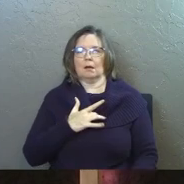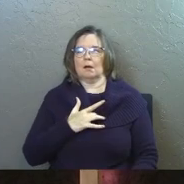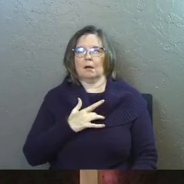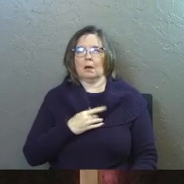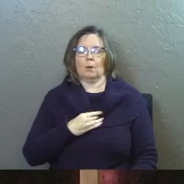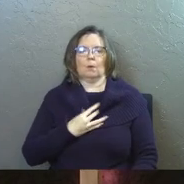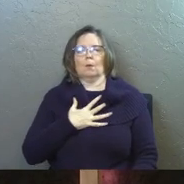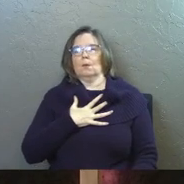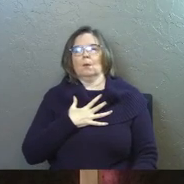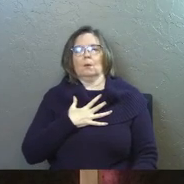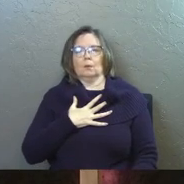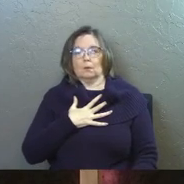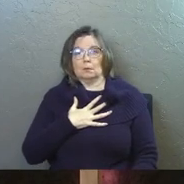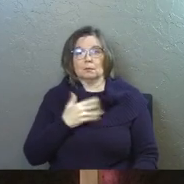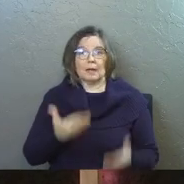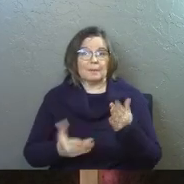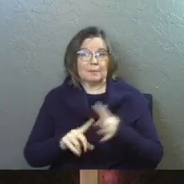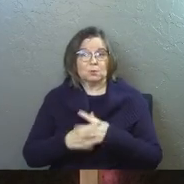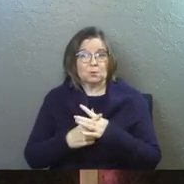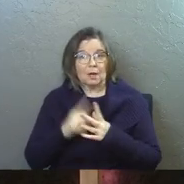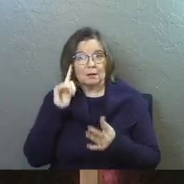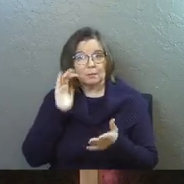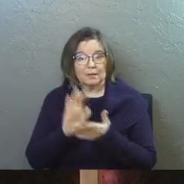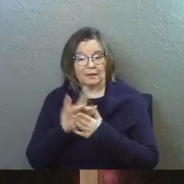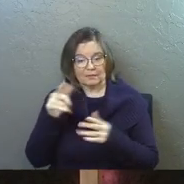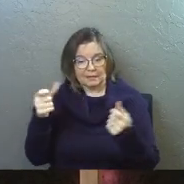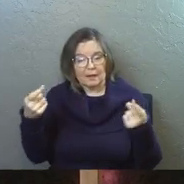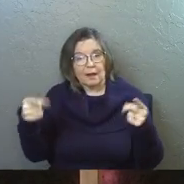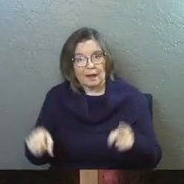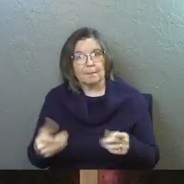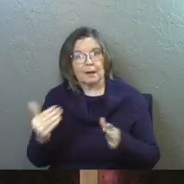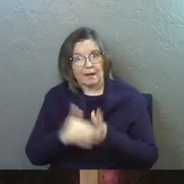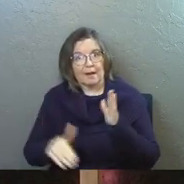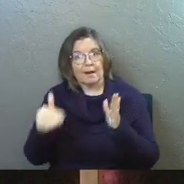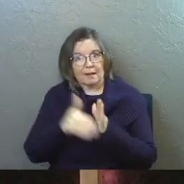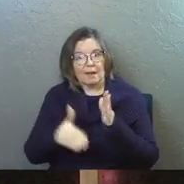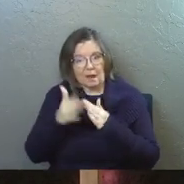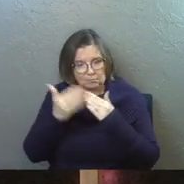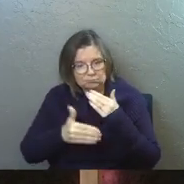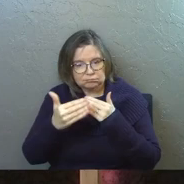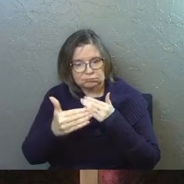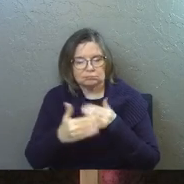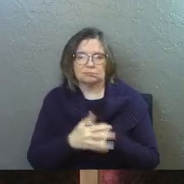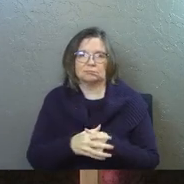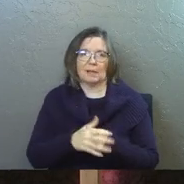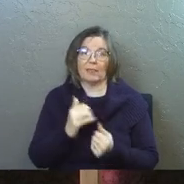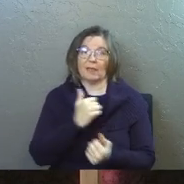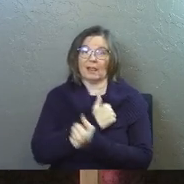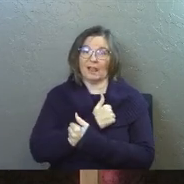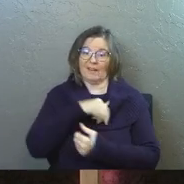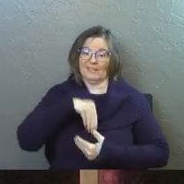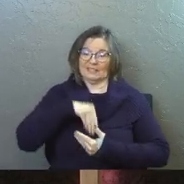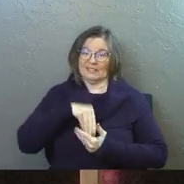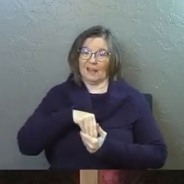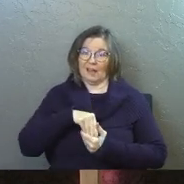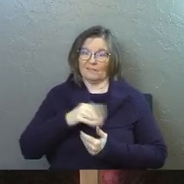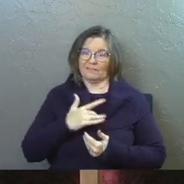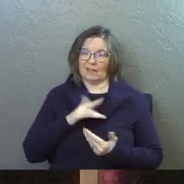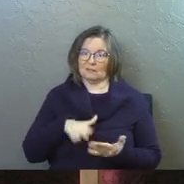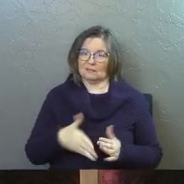Uh, and maybe you can start to believe that this can happen over and over again, a resurrecting love that you can have for God,